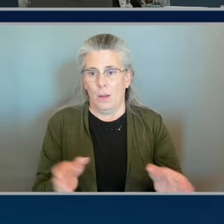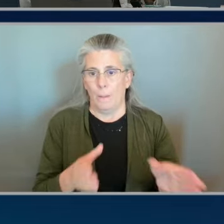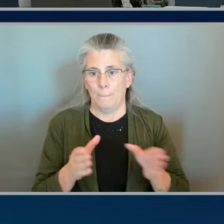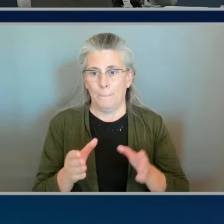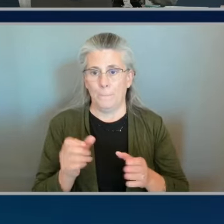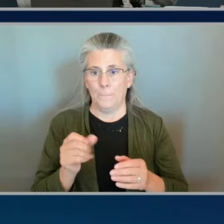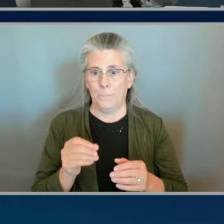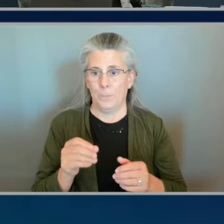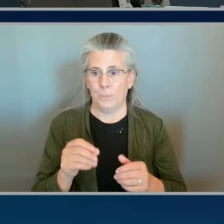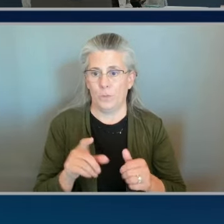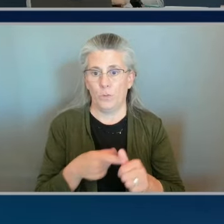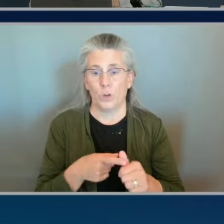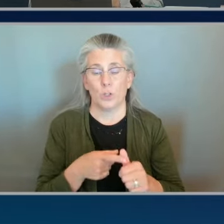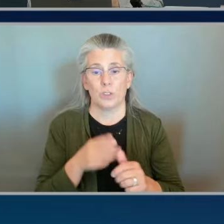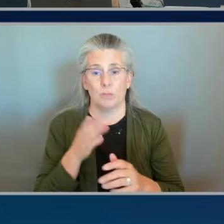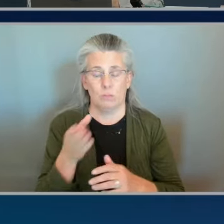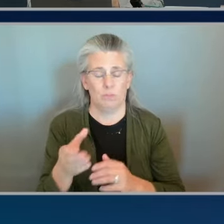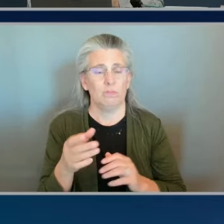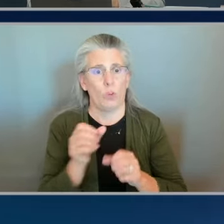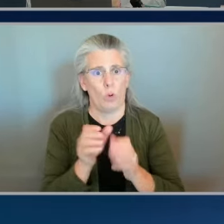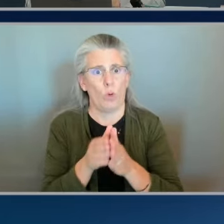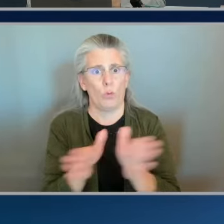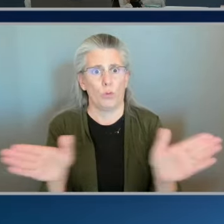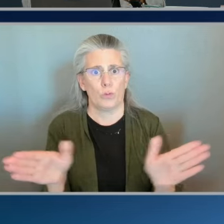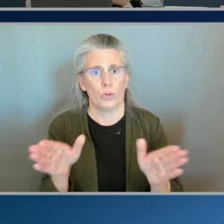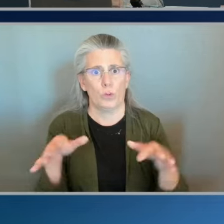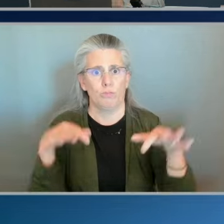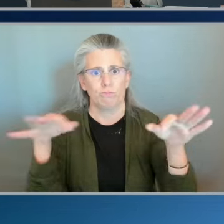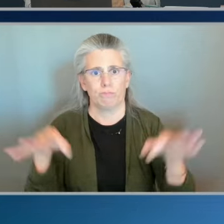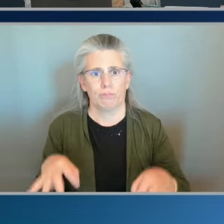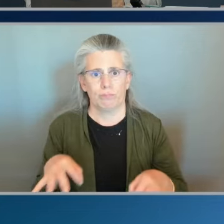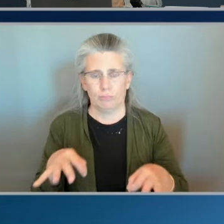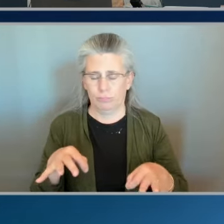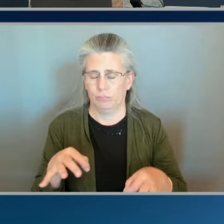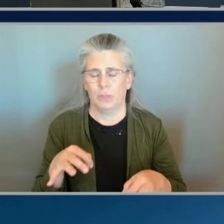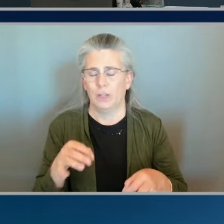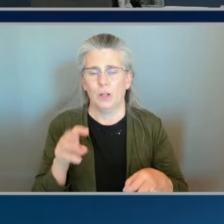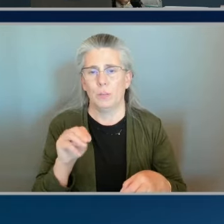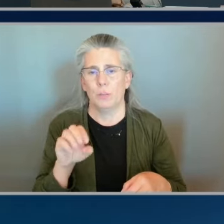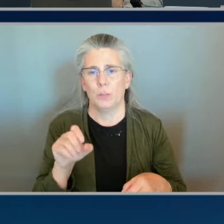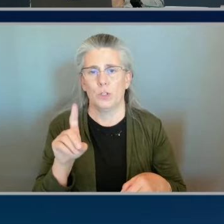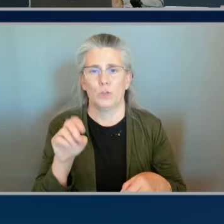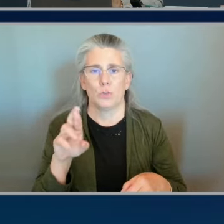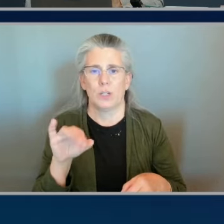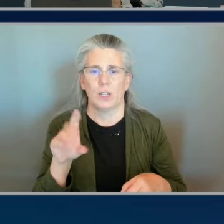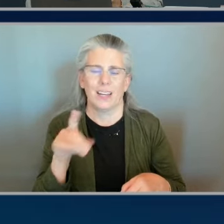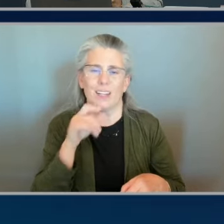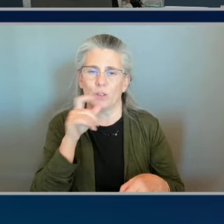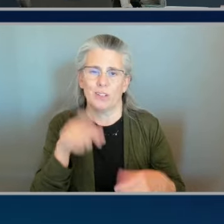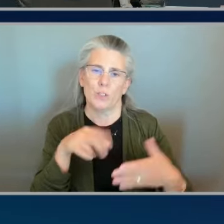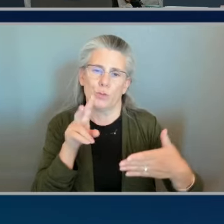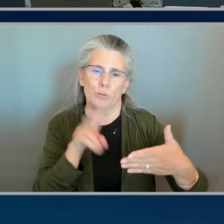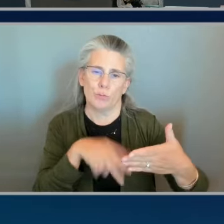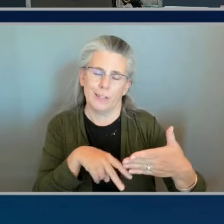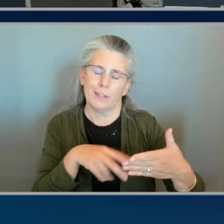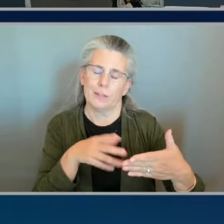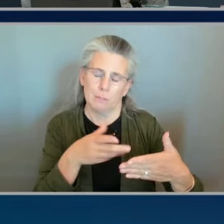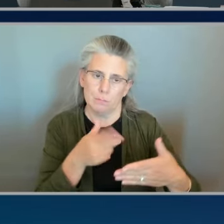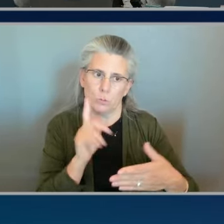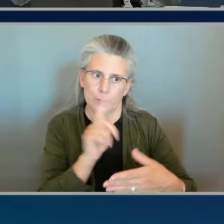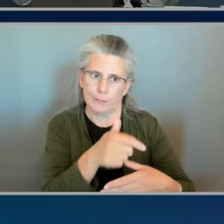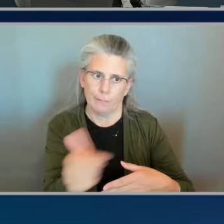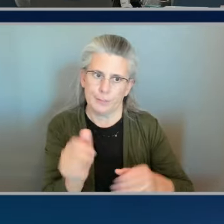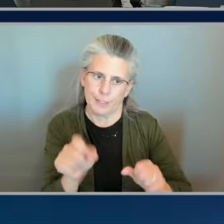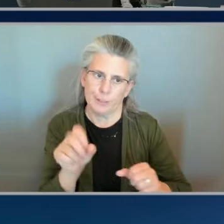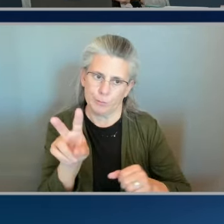there's a overview of madrid i'm not going to read it to you i think y'all can read it and and the viewers can read it but you know this comes together